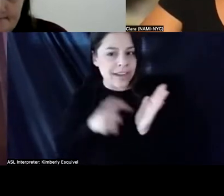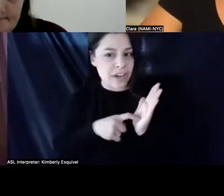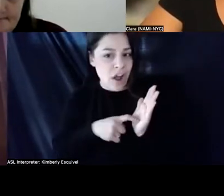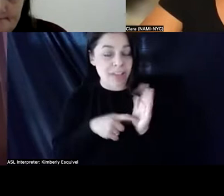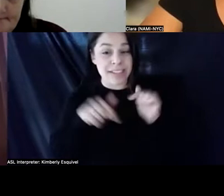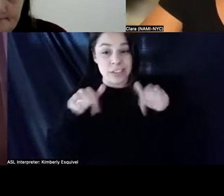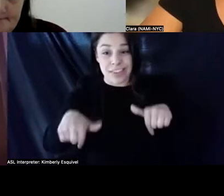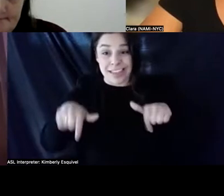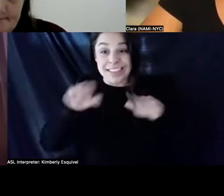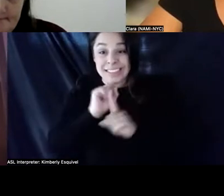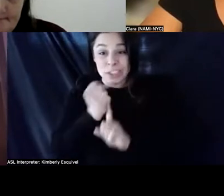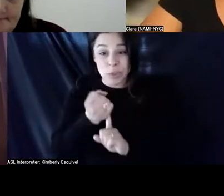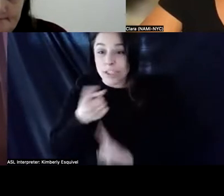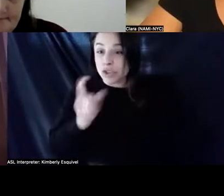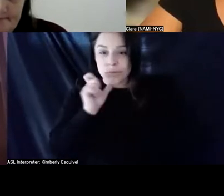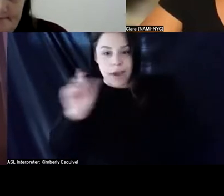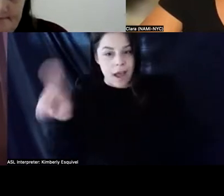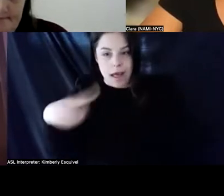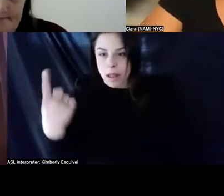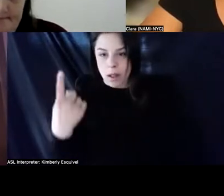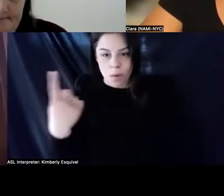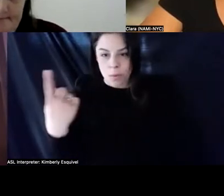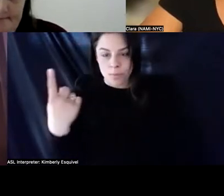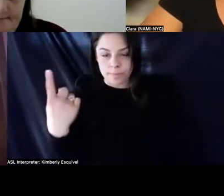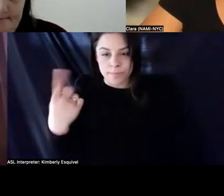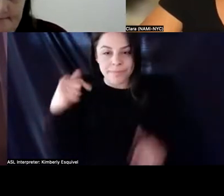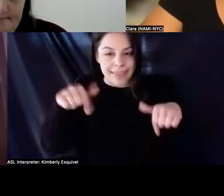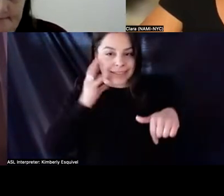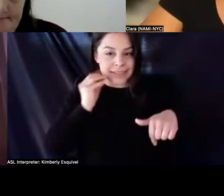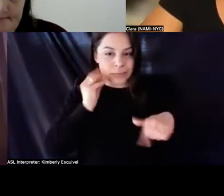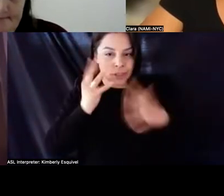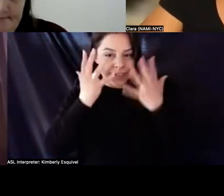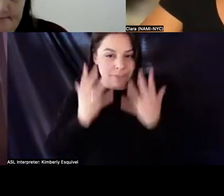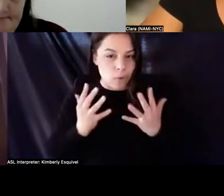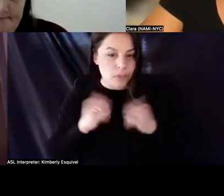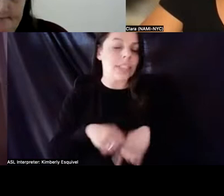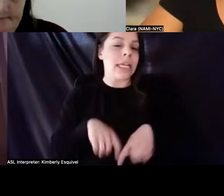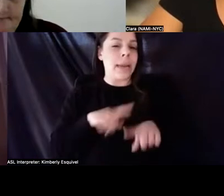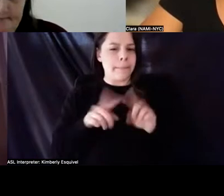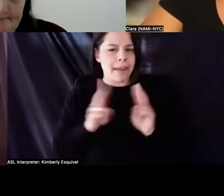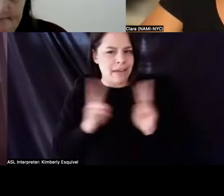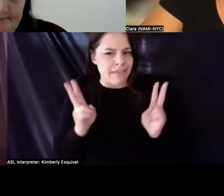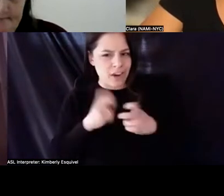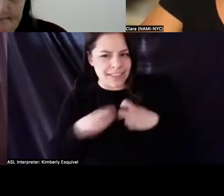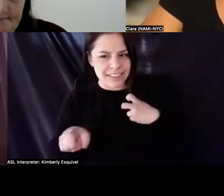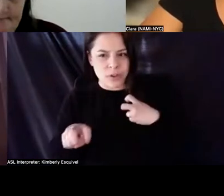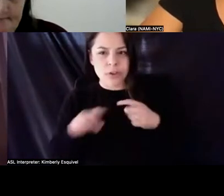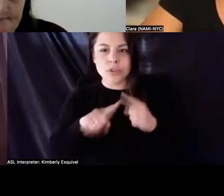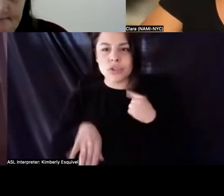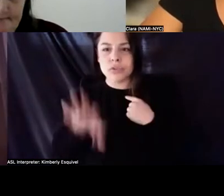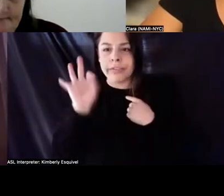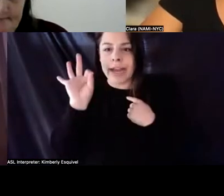situations, and you are not the only one who's had this experience, unfortunately, it could be very difficult to find